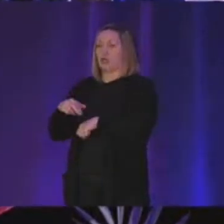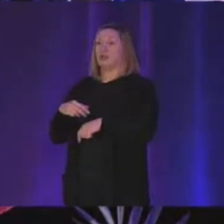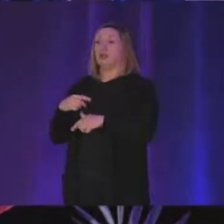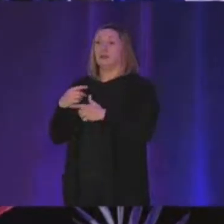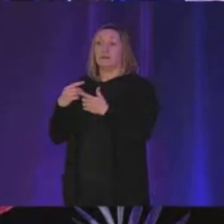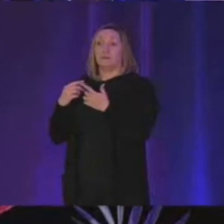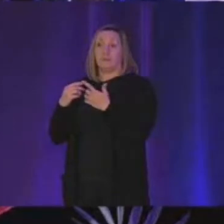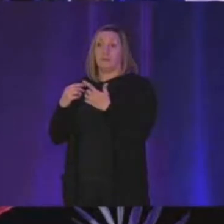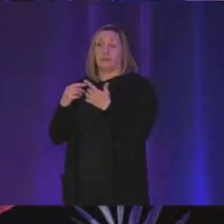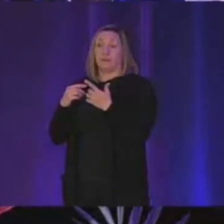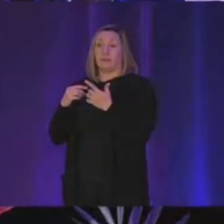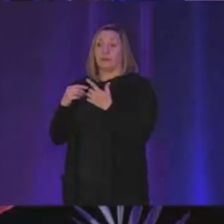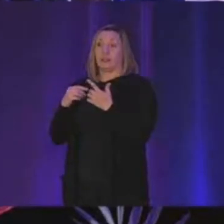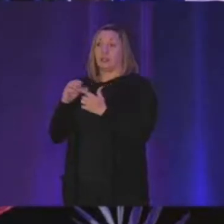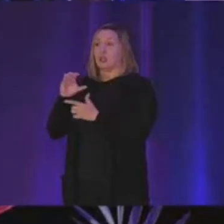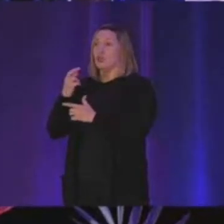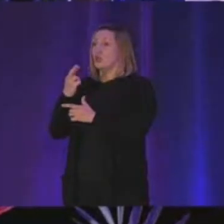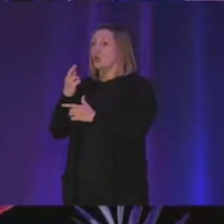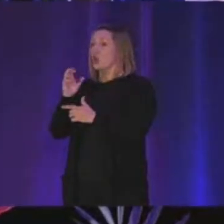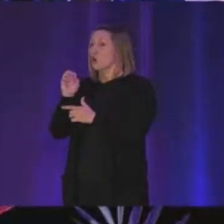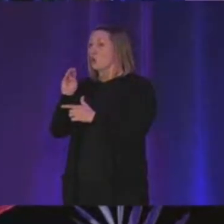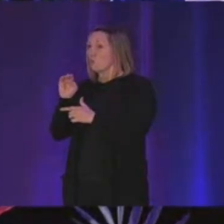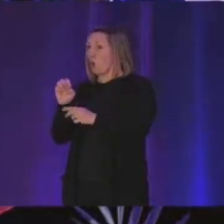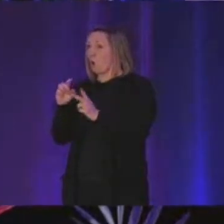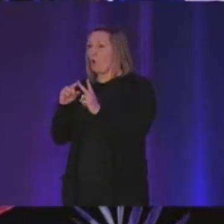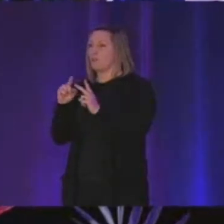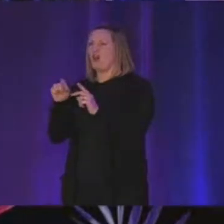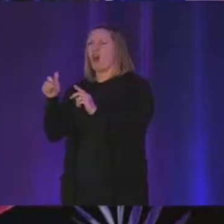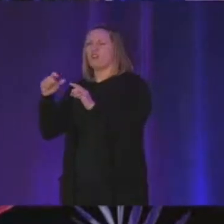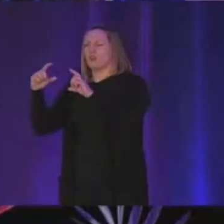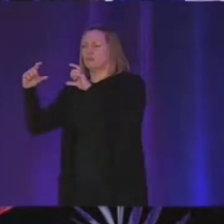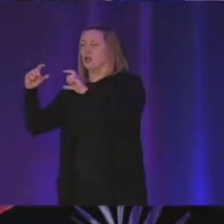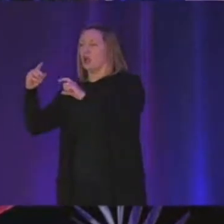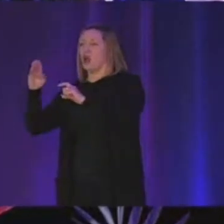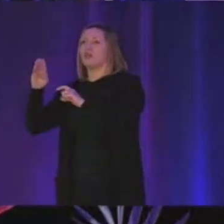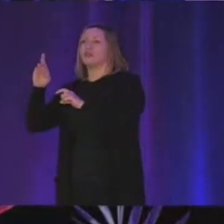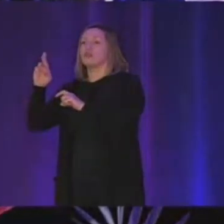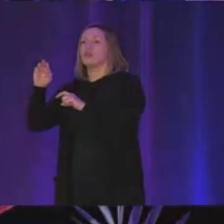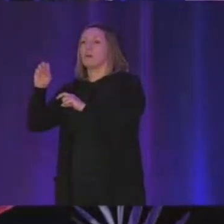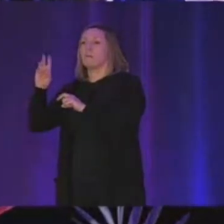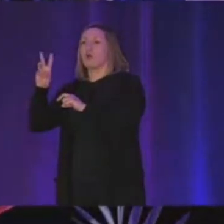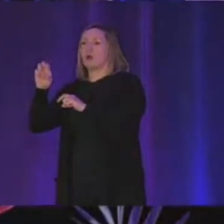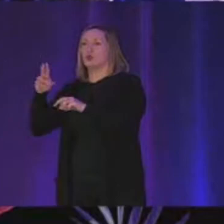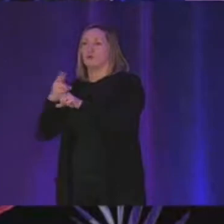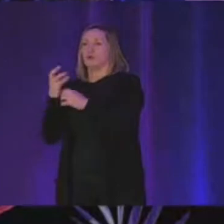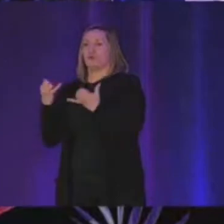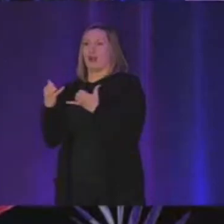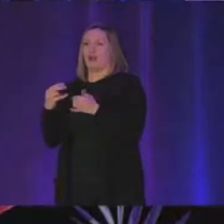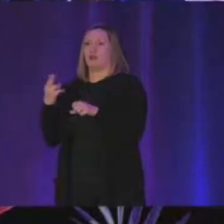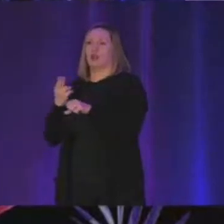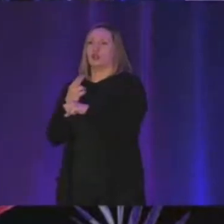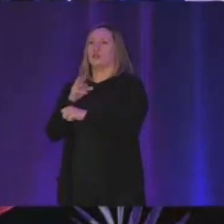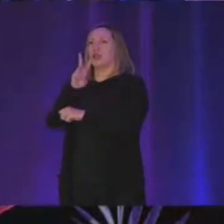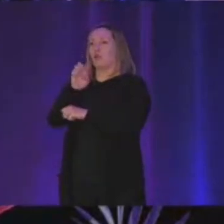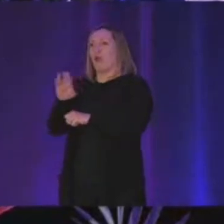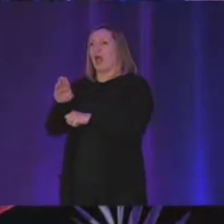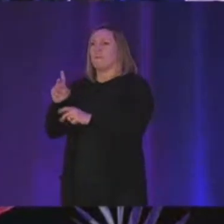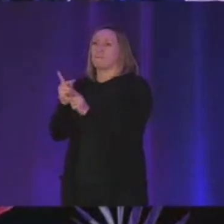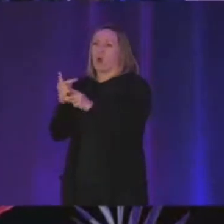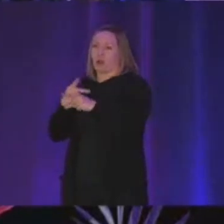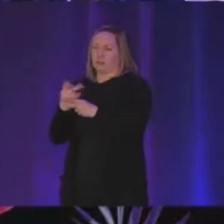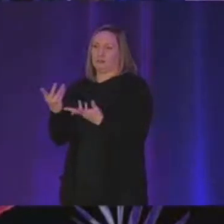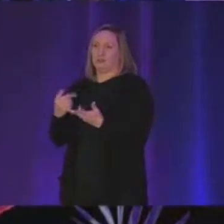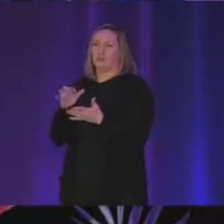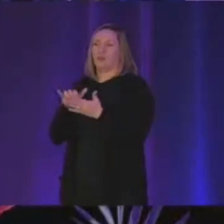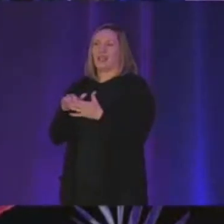uh the chrome and more browser are implementing right now are implementing what they call web codecs and so